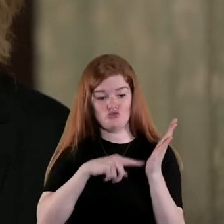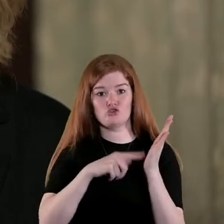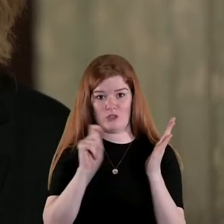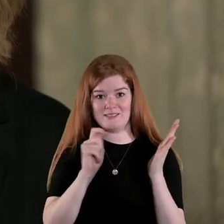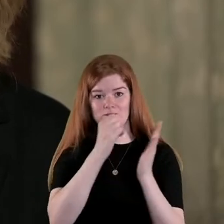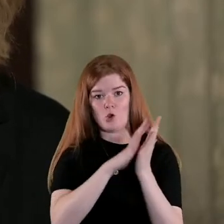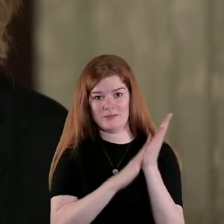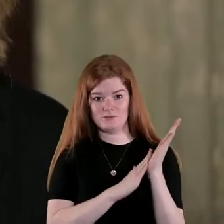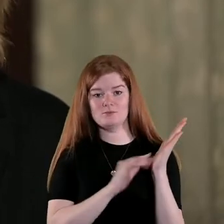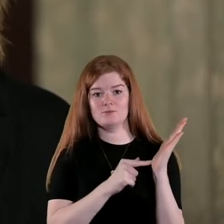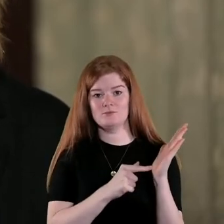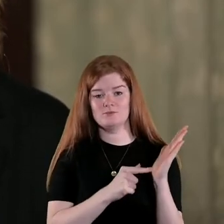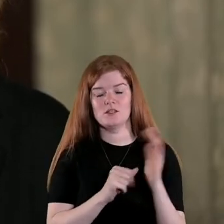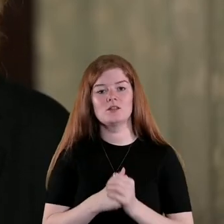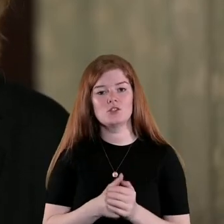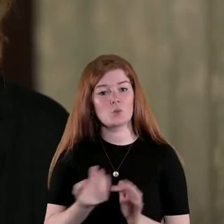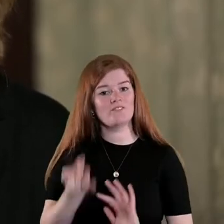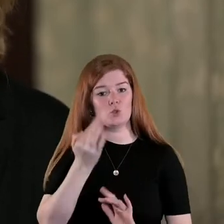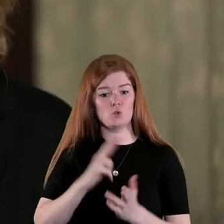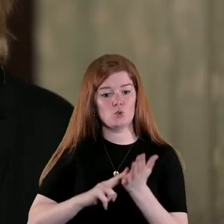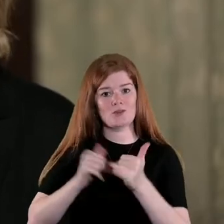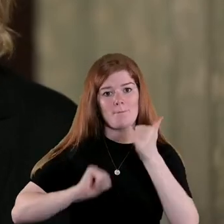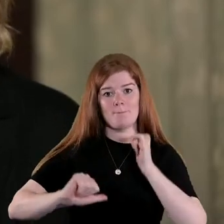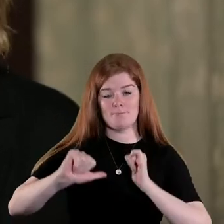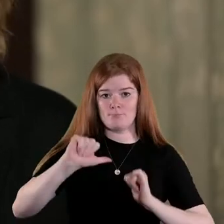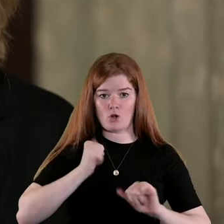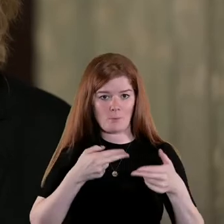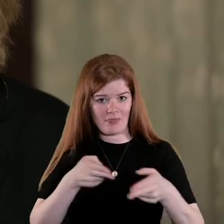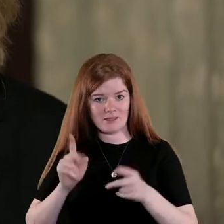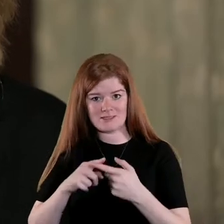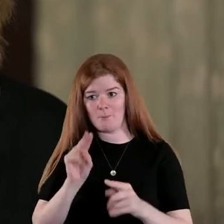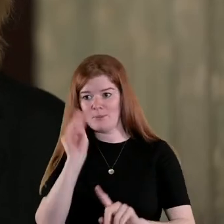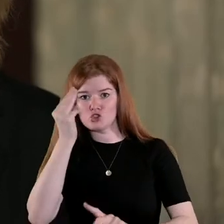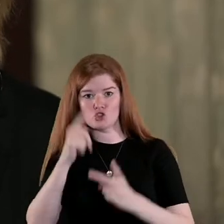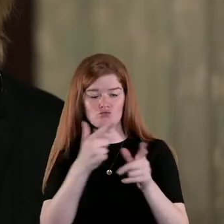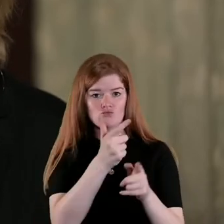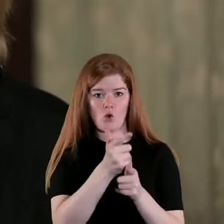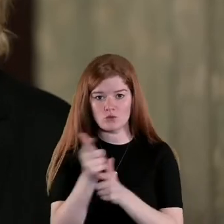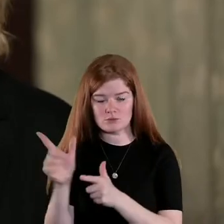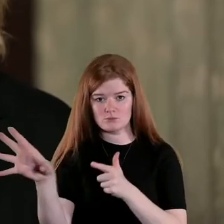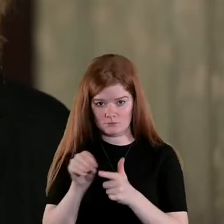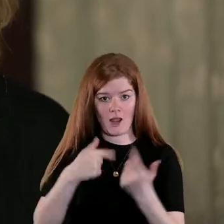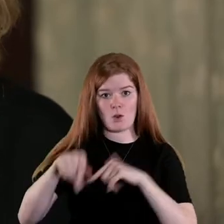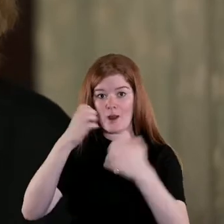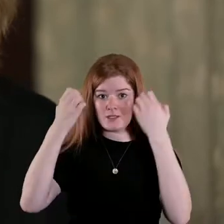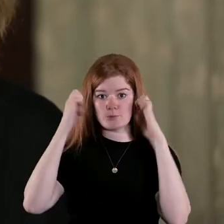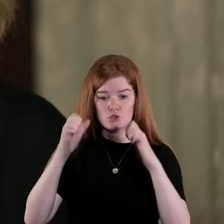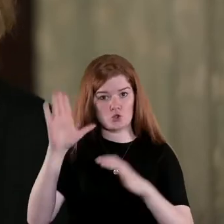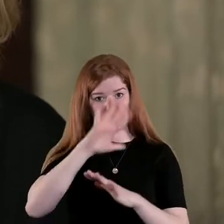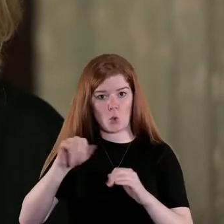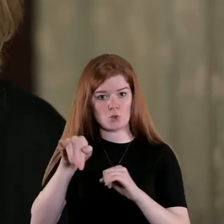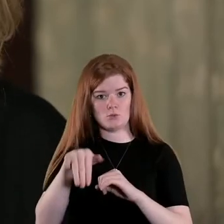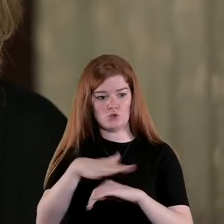itself using contemporary reportage images and footage the exhibition locates the treaty